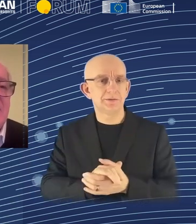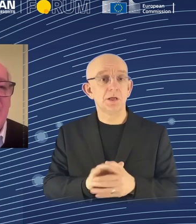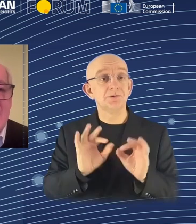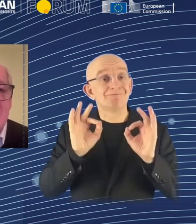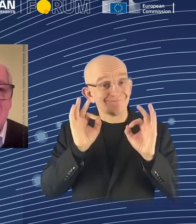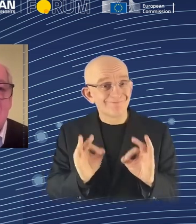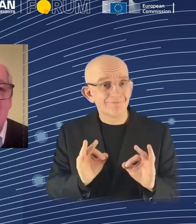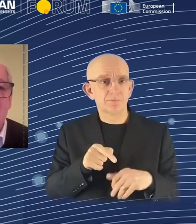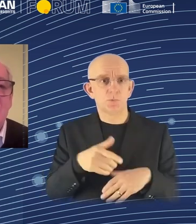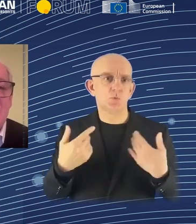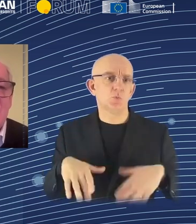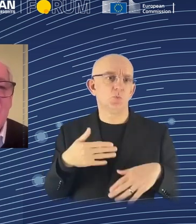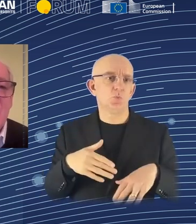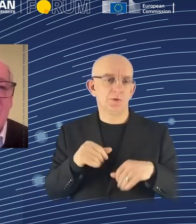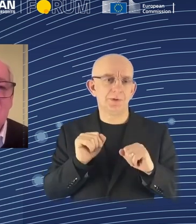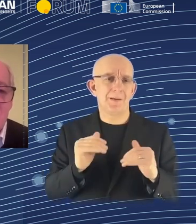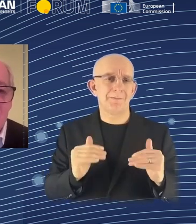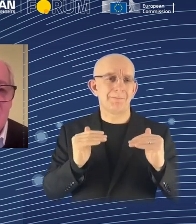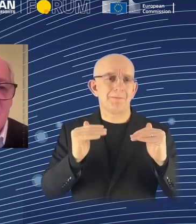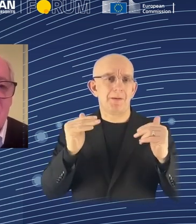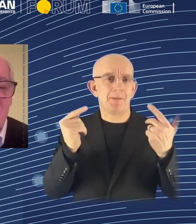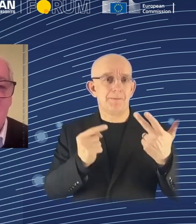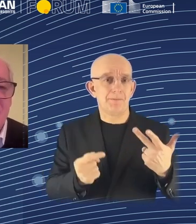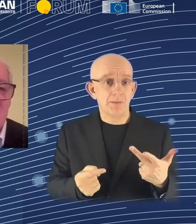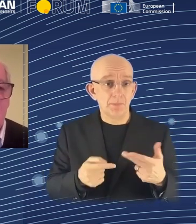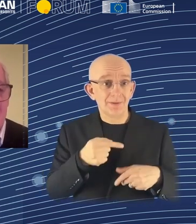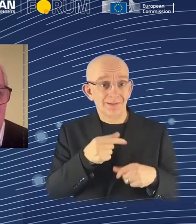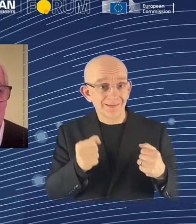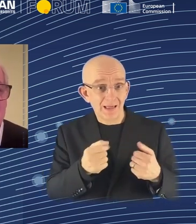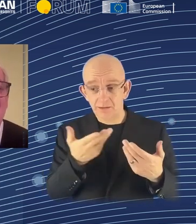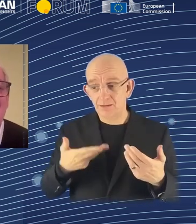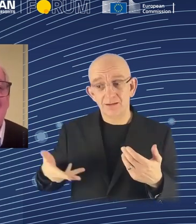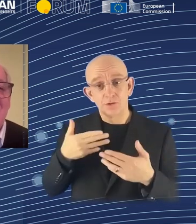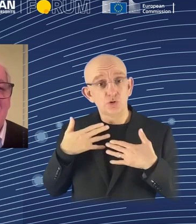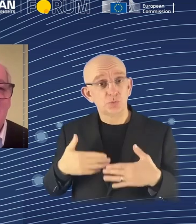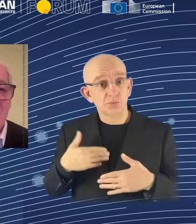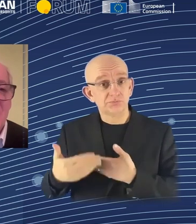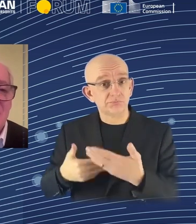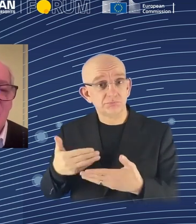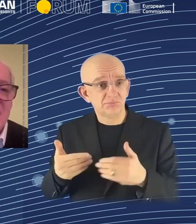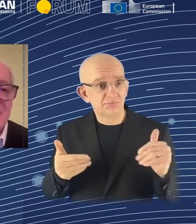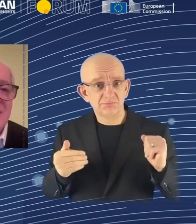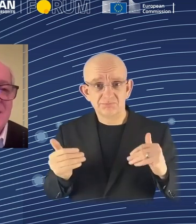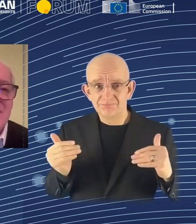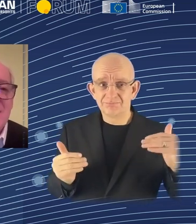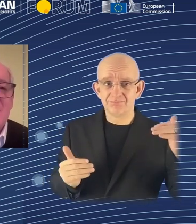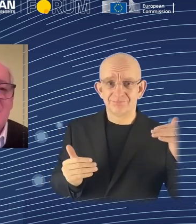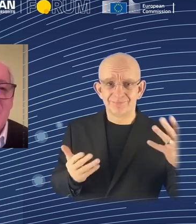they can deliver the kind of civilization that we aspire to. And It's everyone